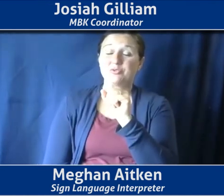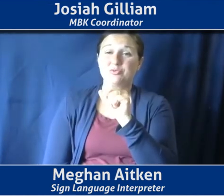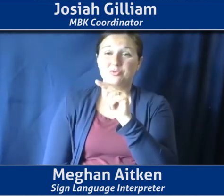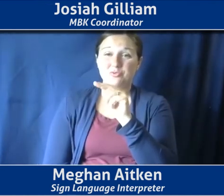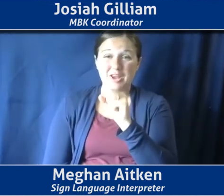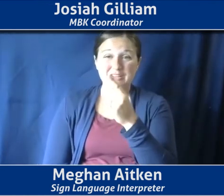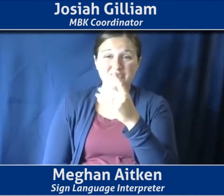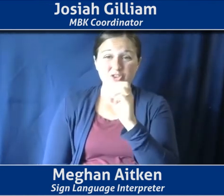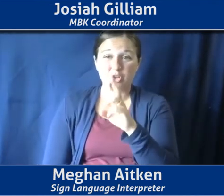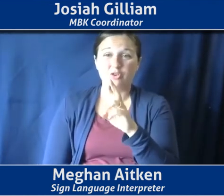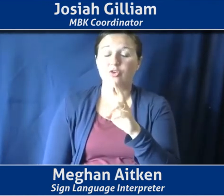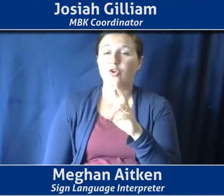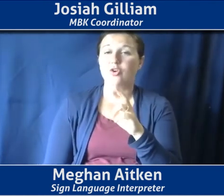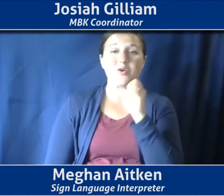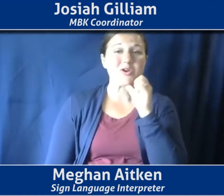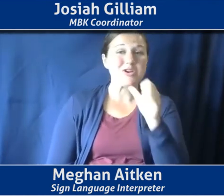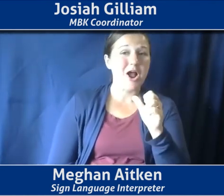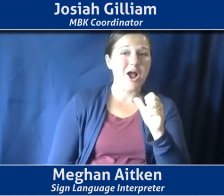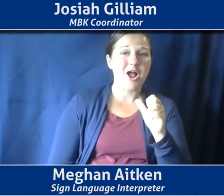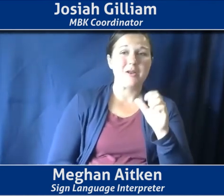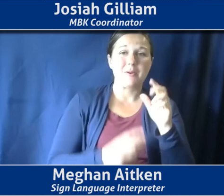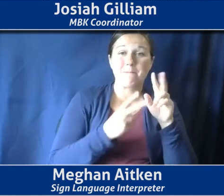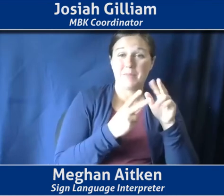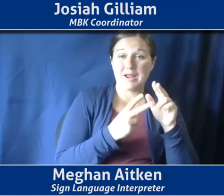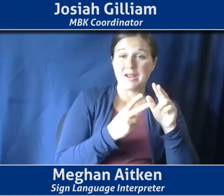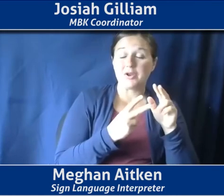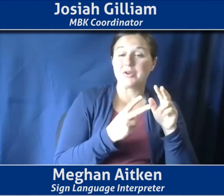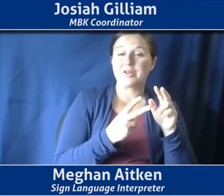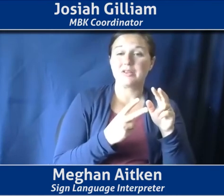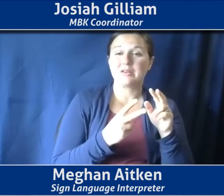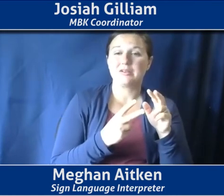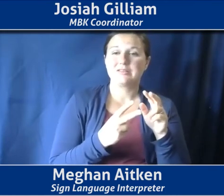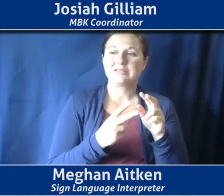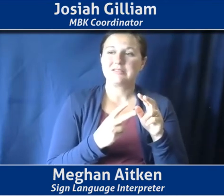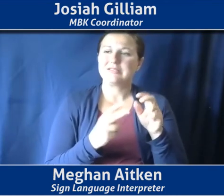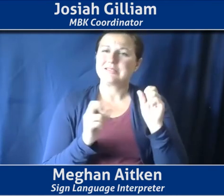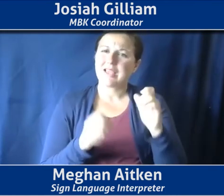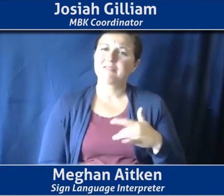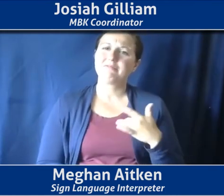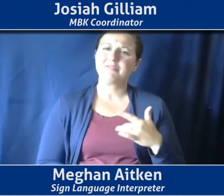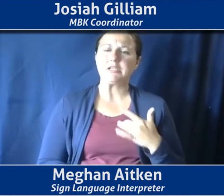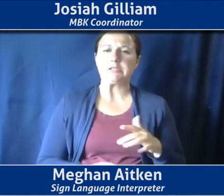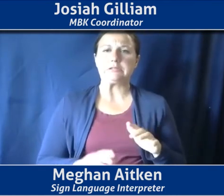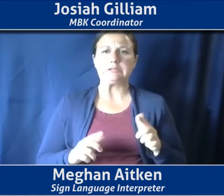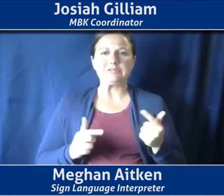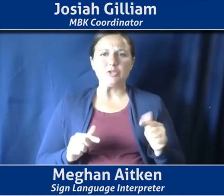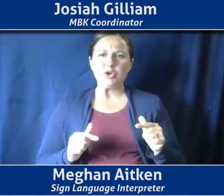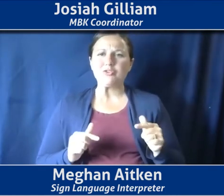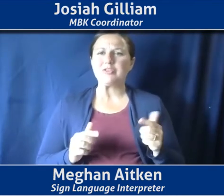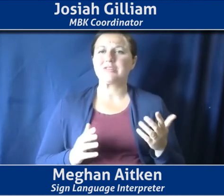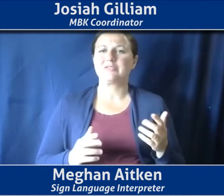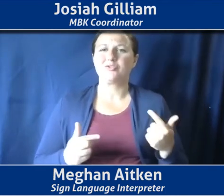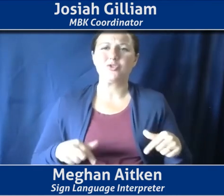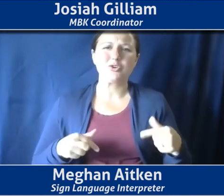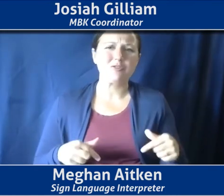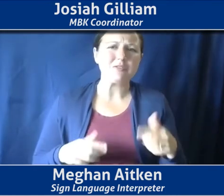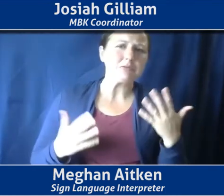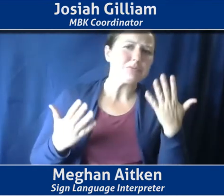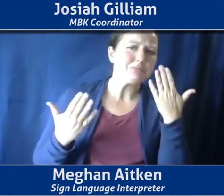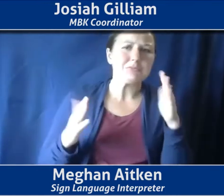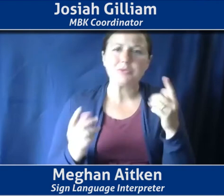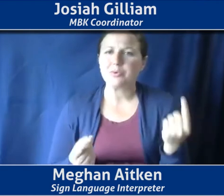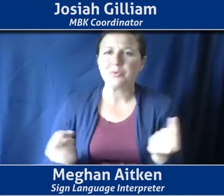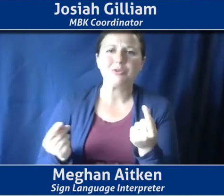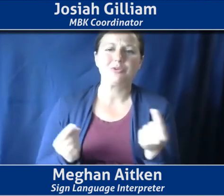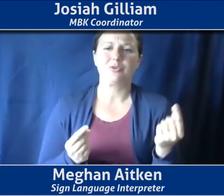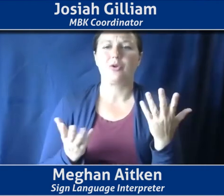um, you know, people are kind of scared to ask questions and it was a nice safe space for folks to kind of get that information so that they're able to